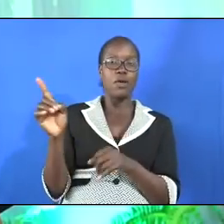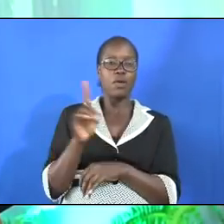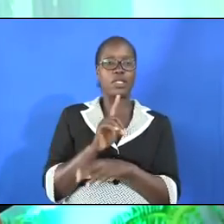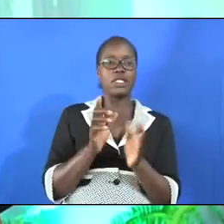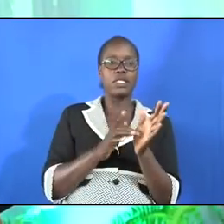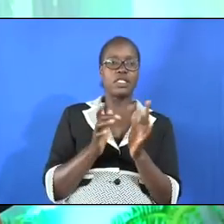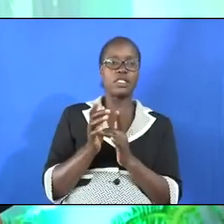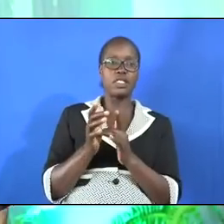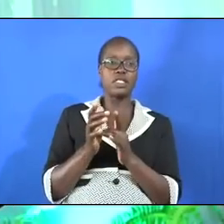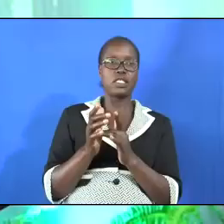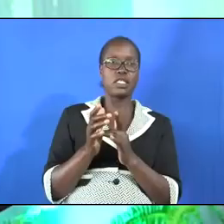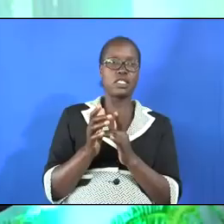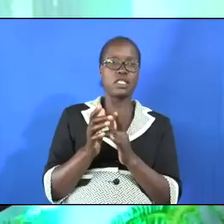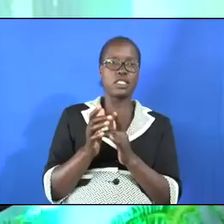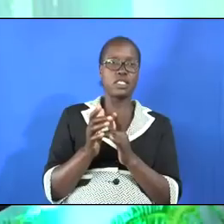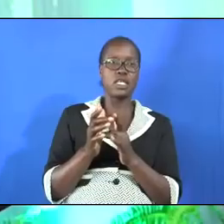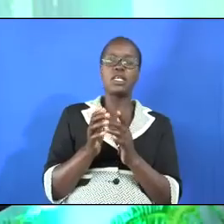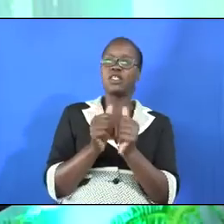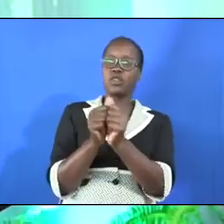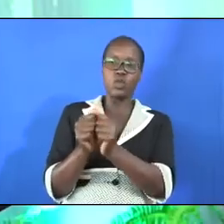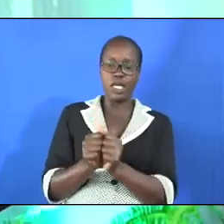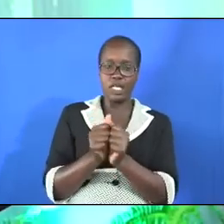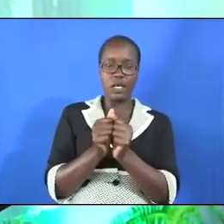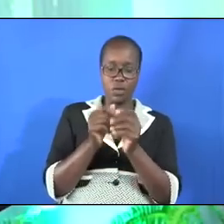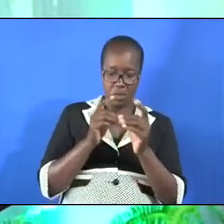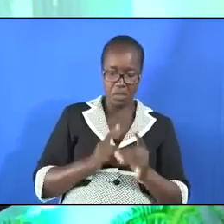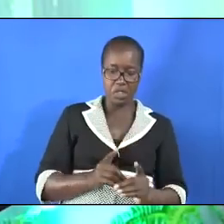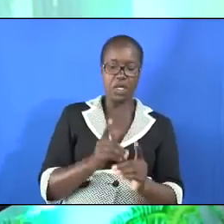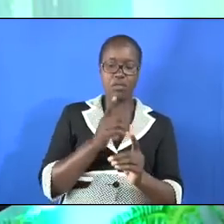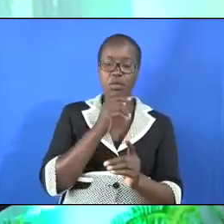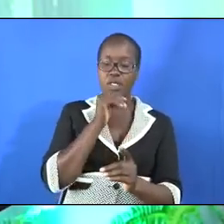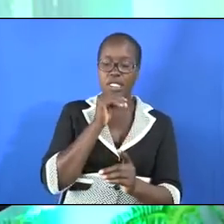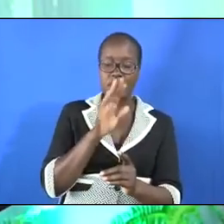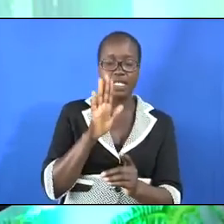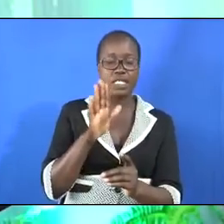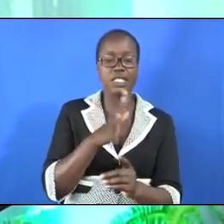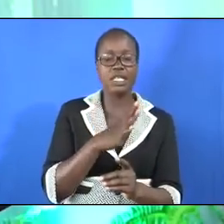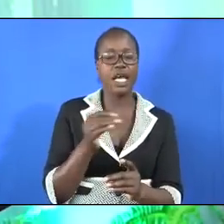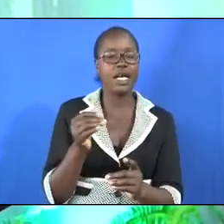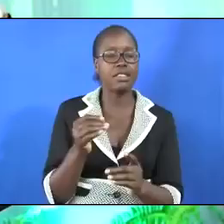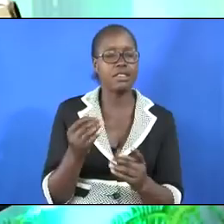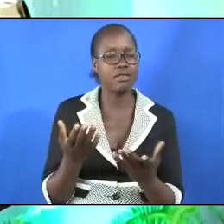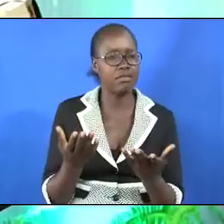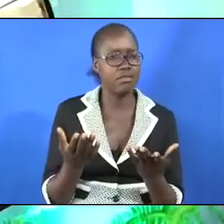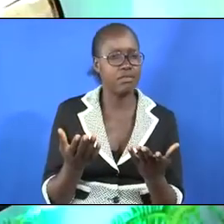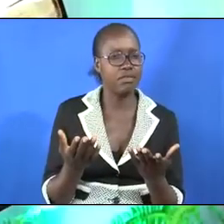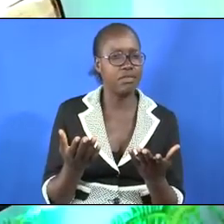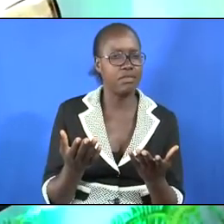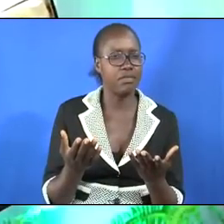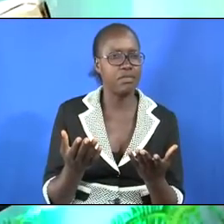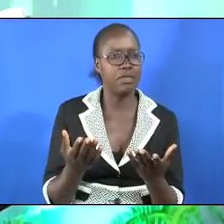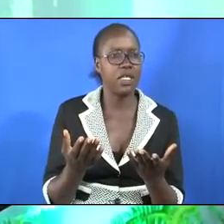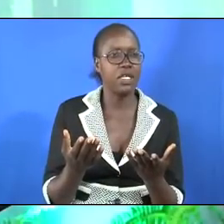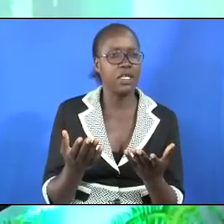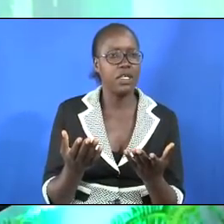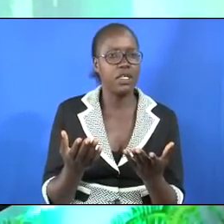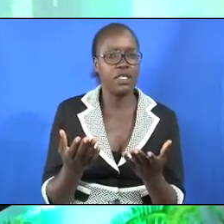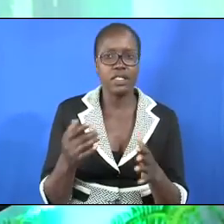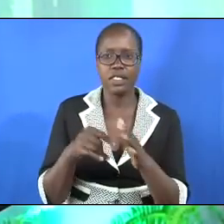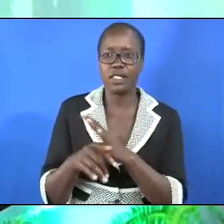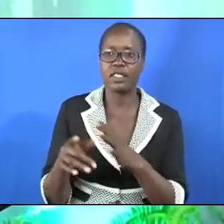when Jesus was together with his disciples and they came to the gate